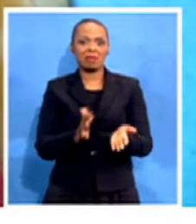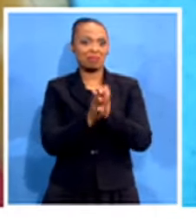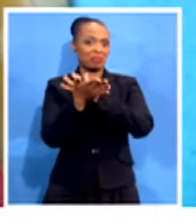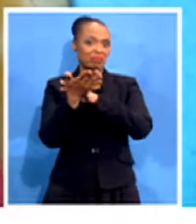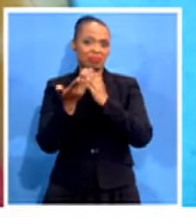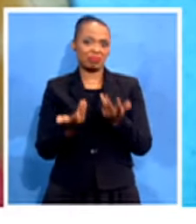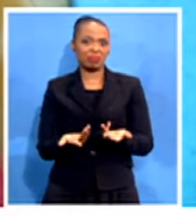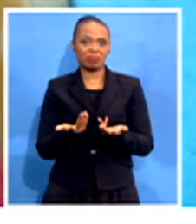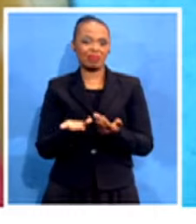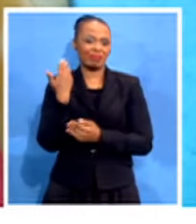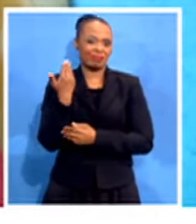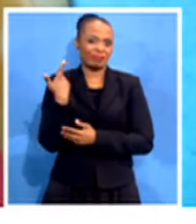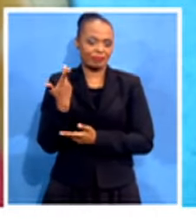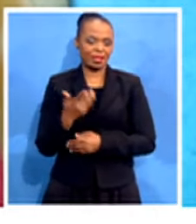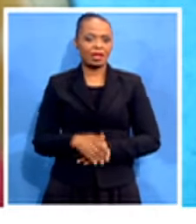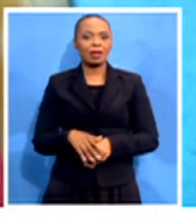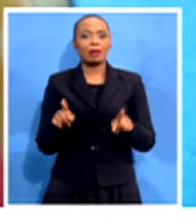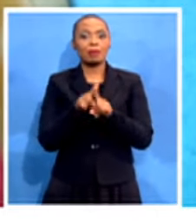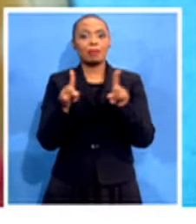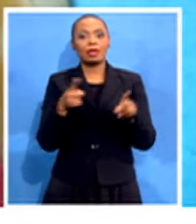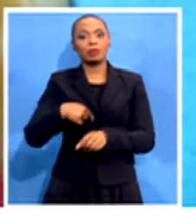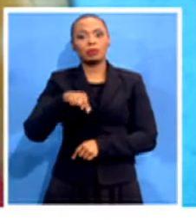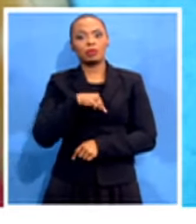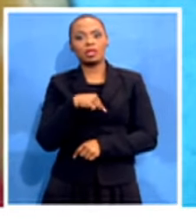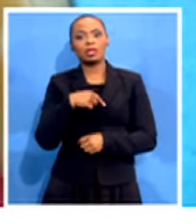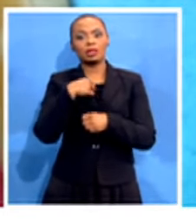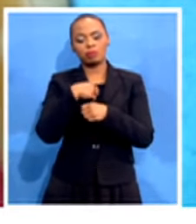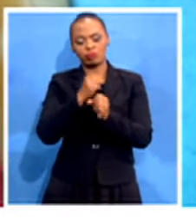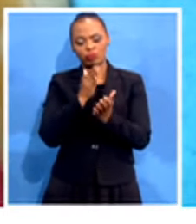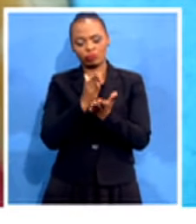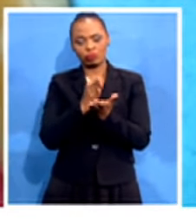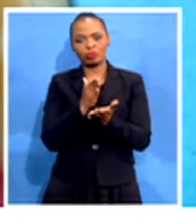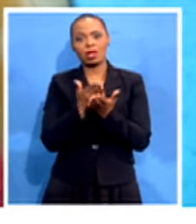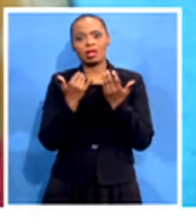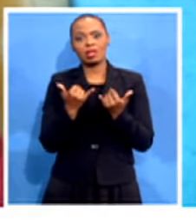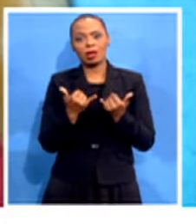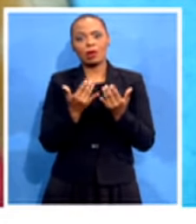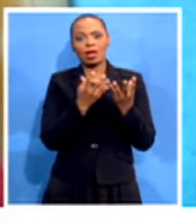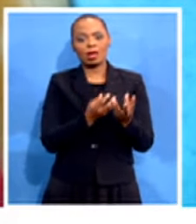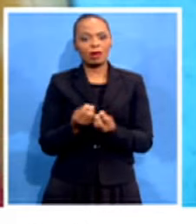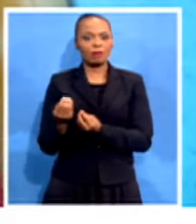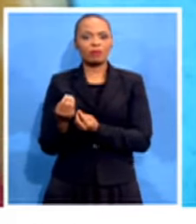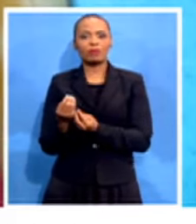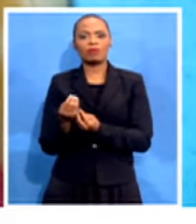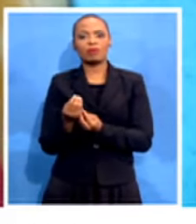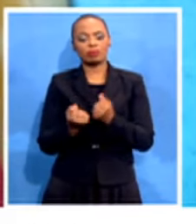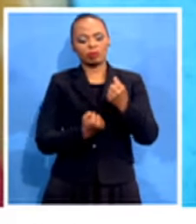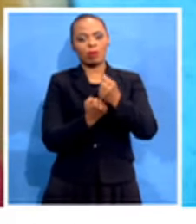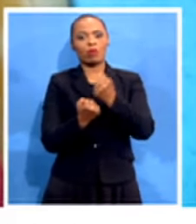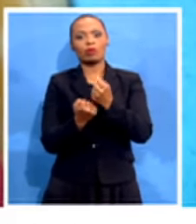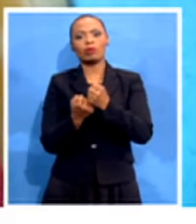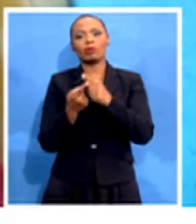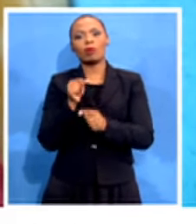within facilities. But we are saying, if we are to do and make sure that there's resilient health systems in South Africa,